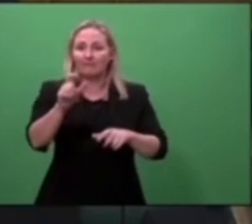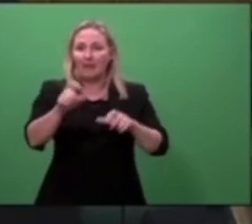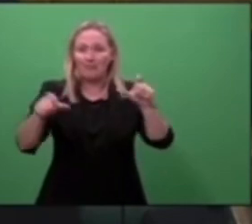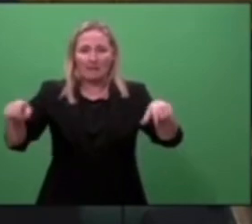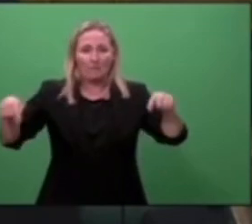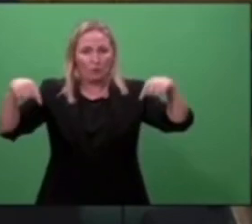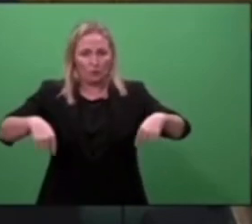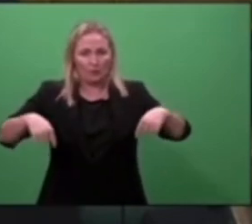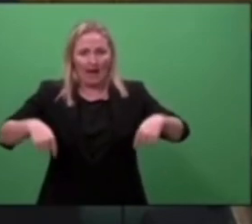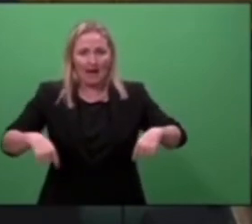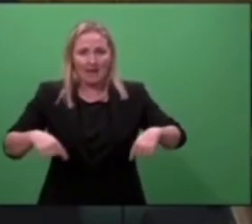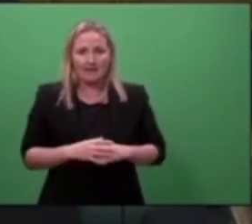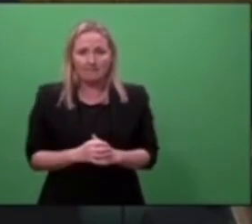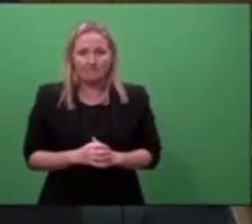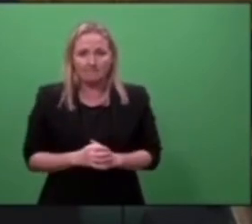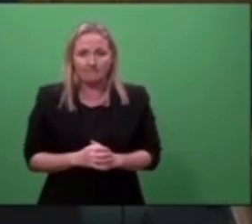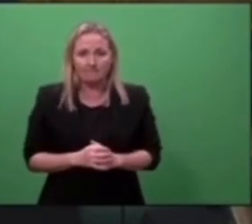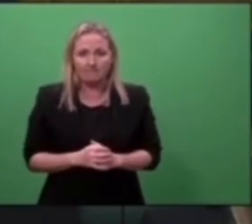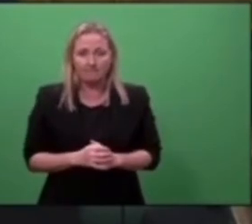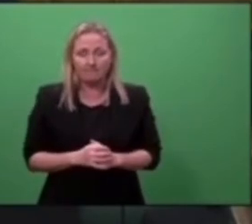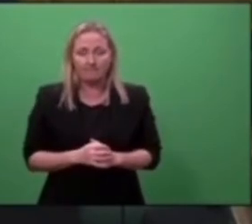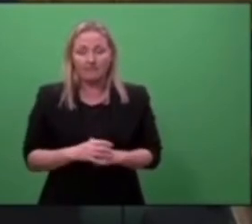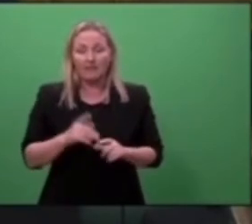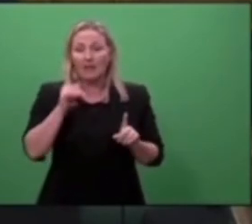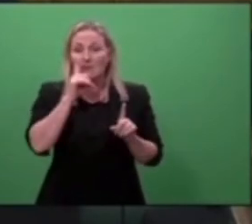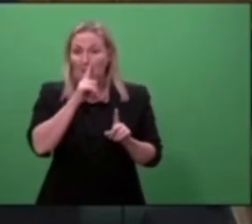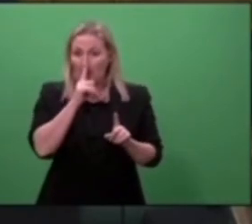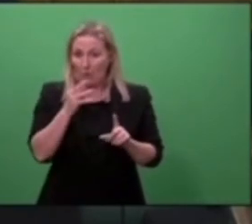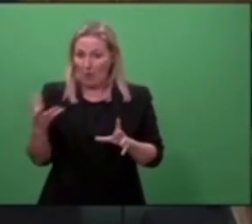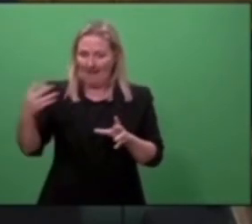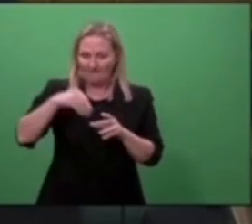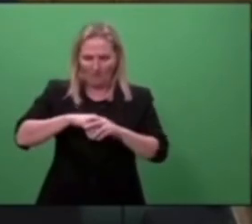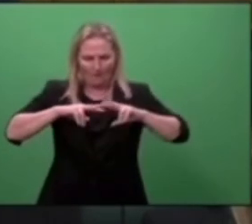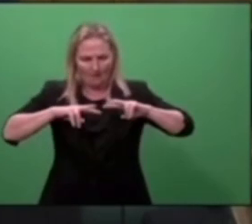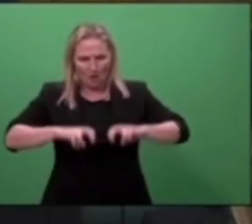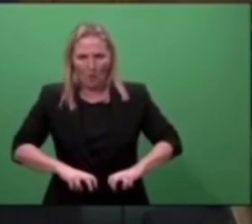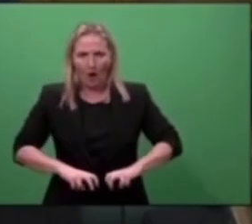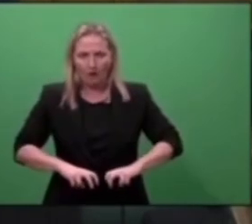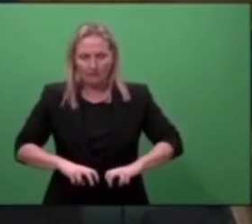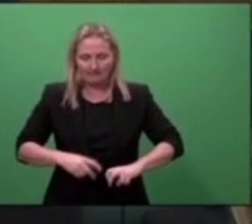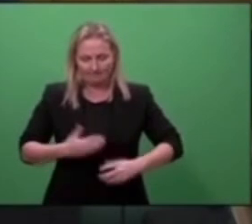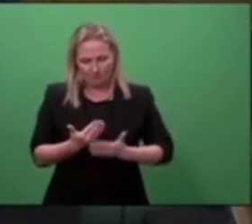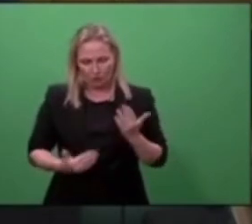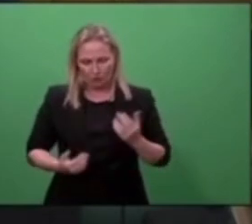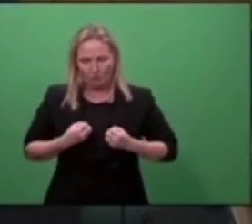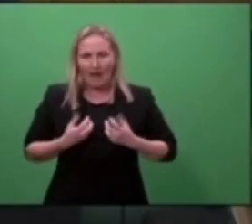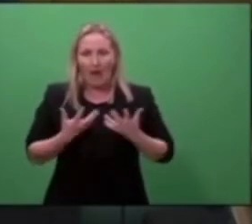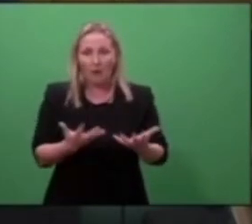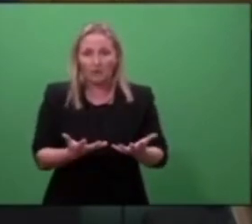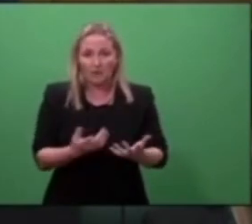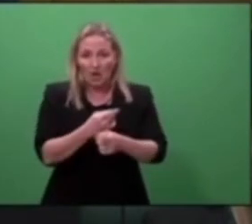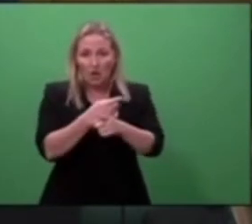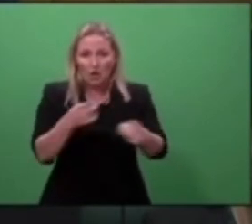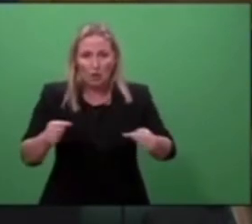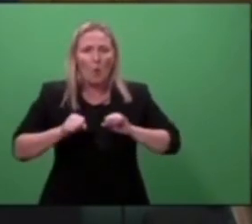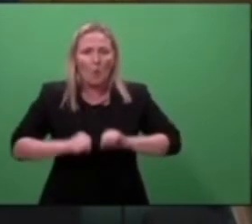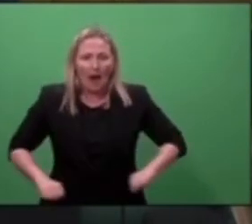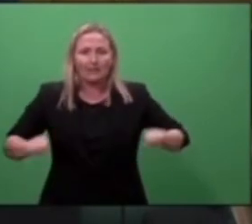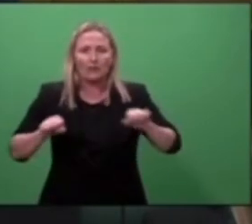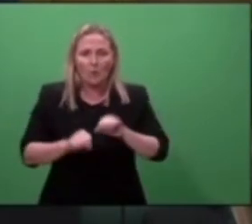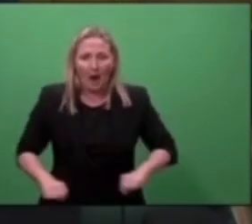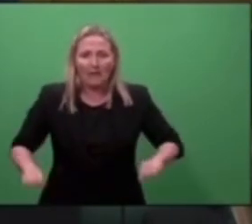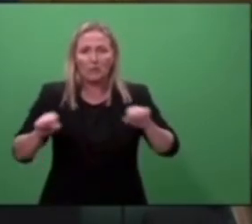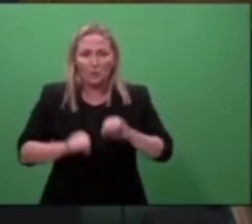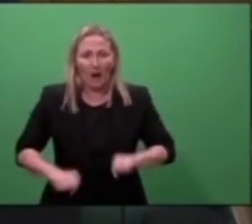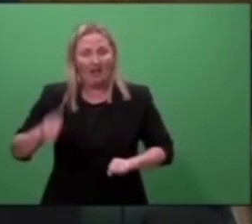in this commission, this is the day that perhaps many thought would never come, because the thing